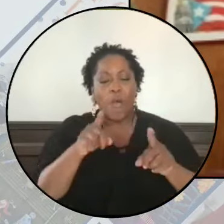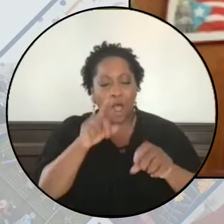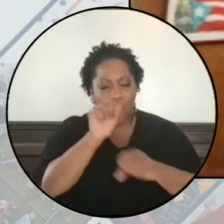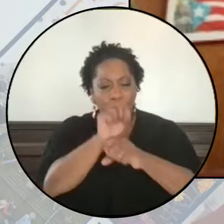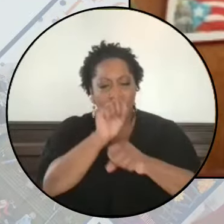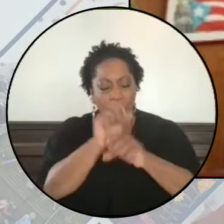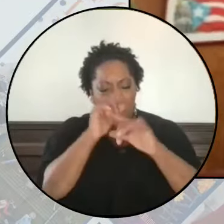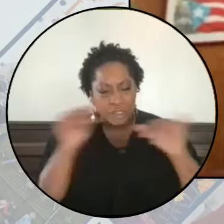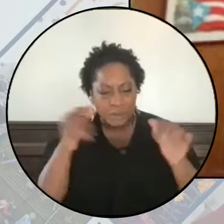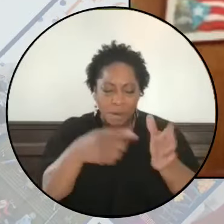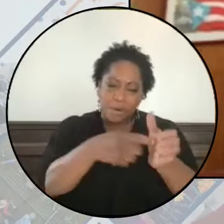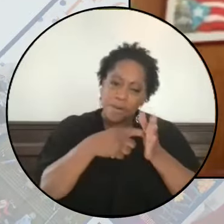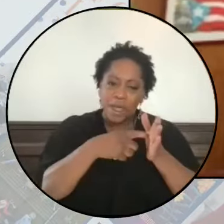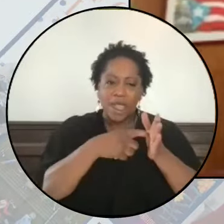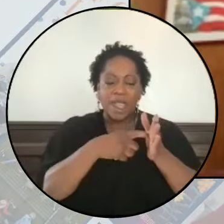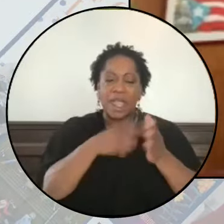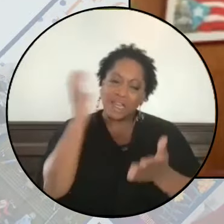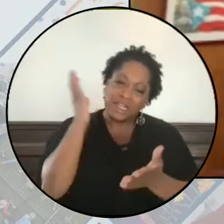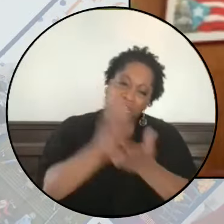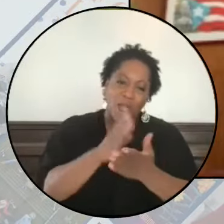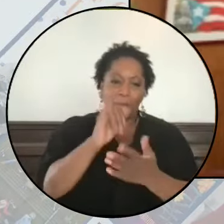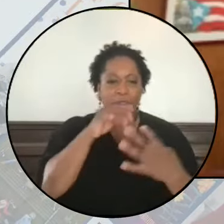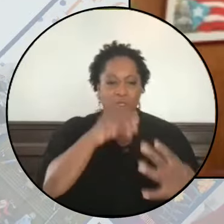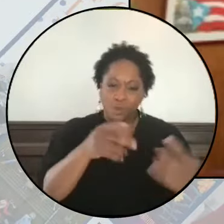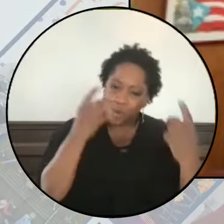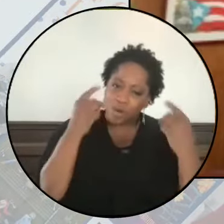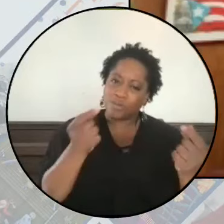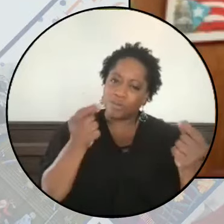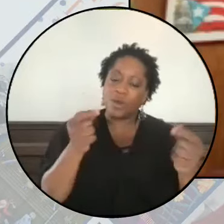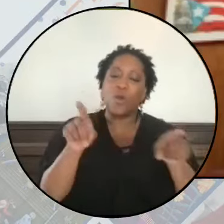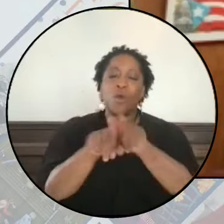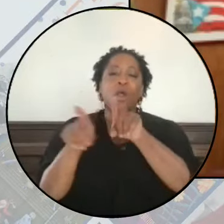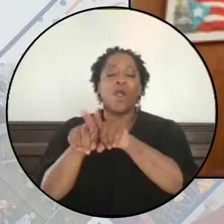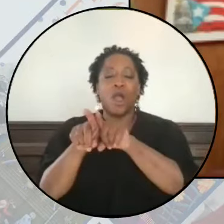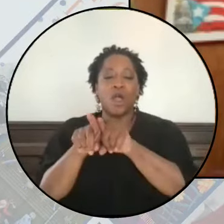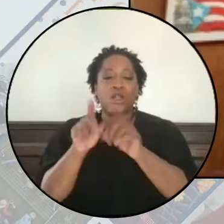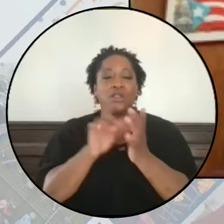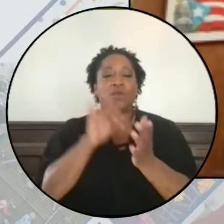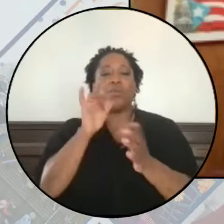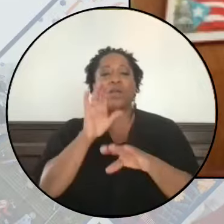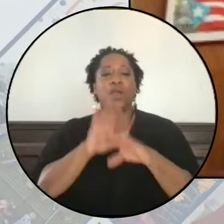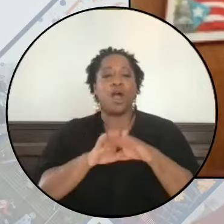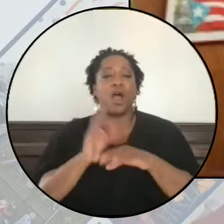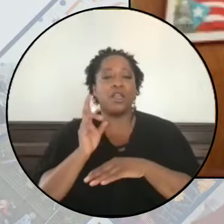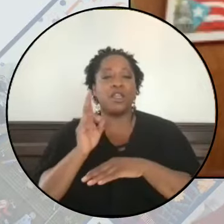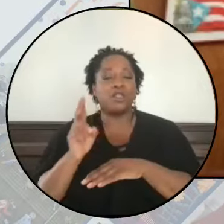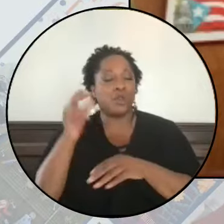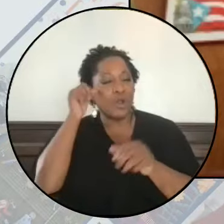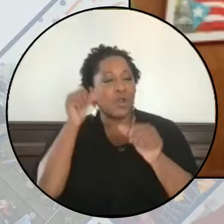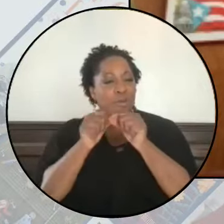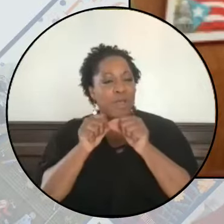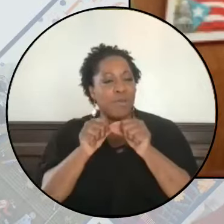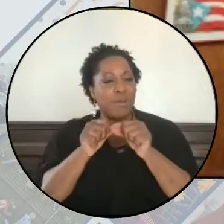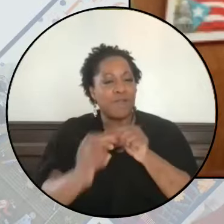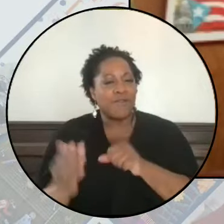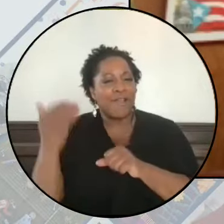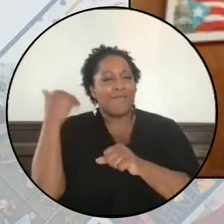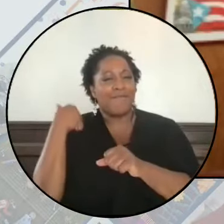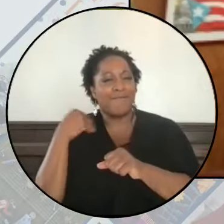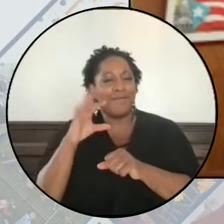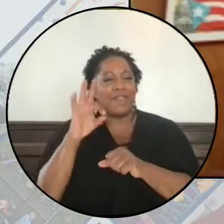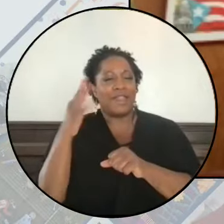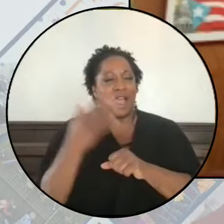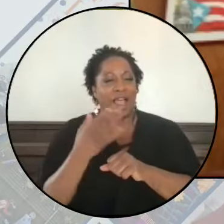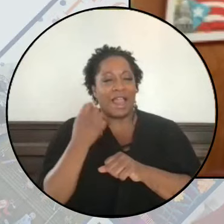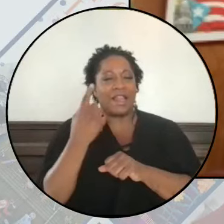work to demand an end to this war, we are also drawing on our historical memory of 9-11 and working to